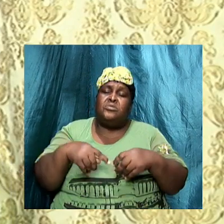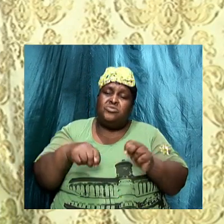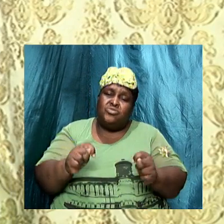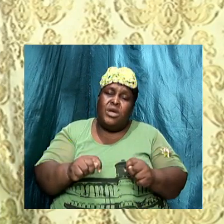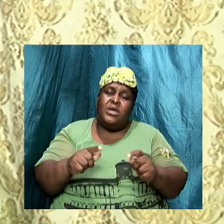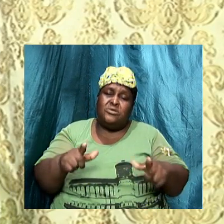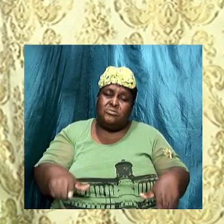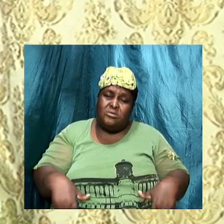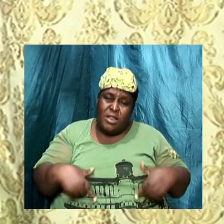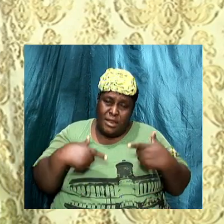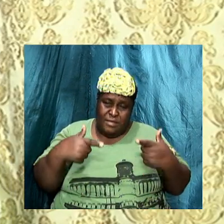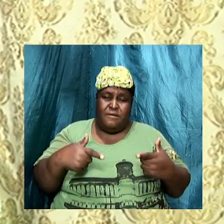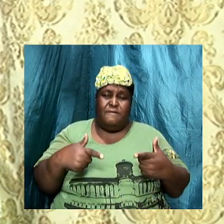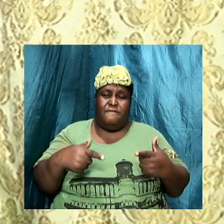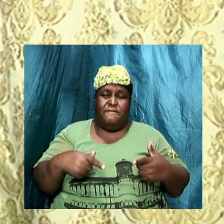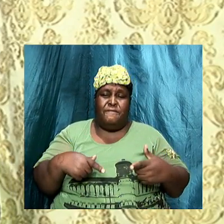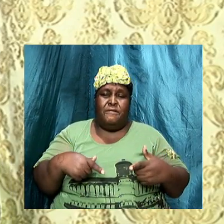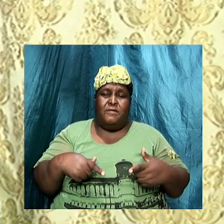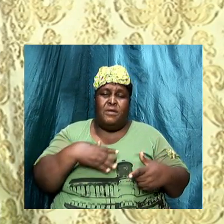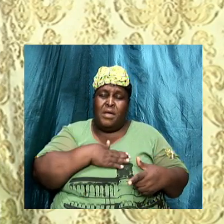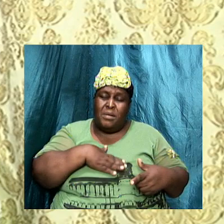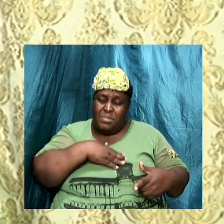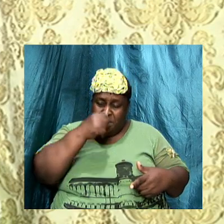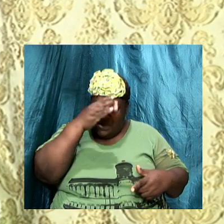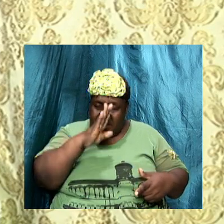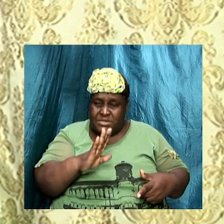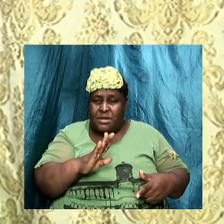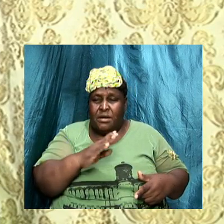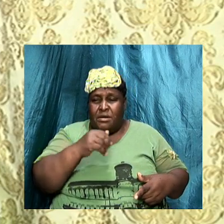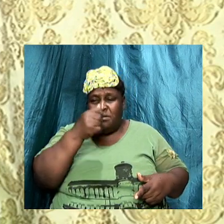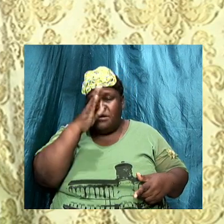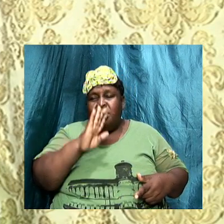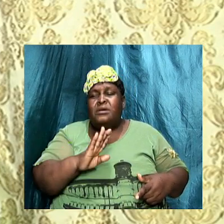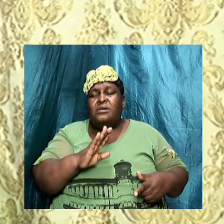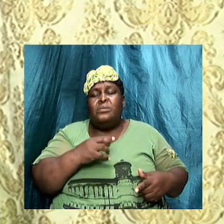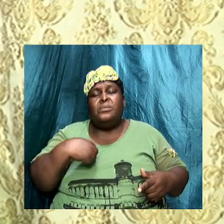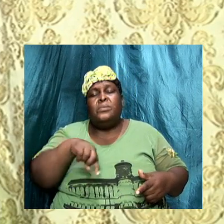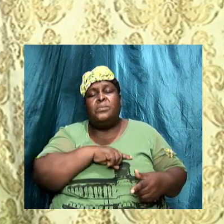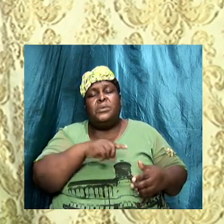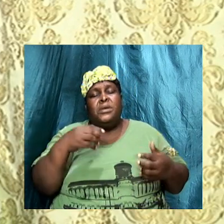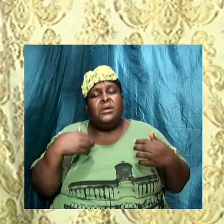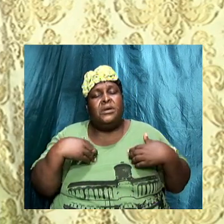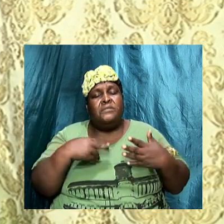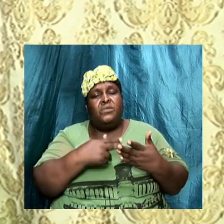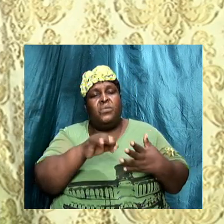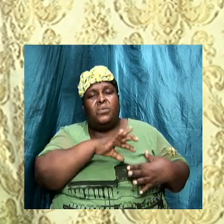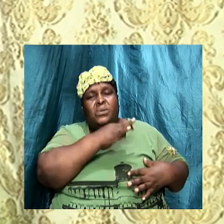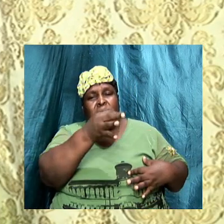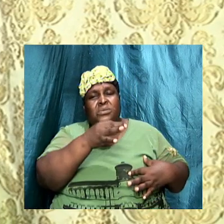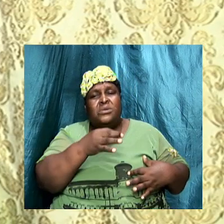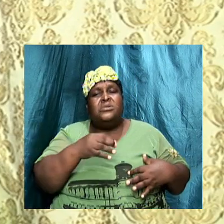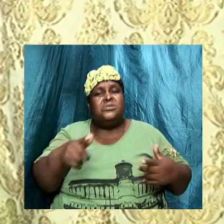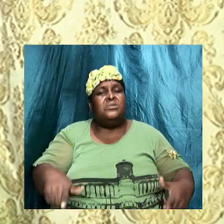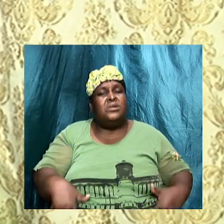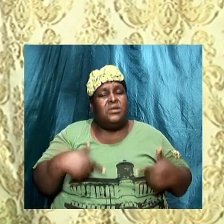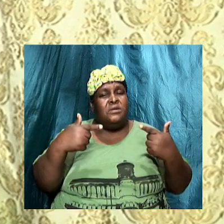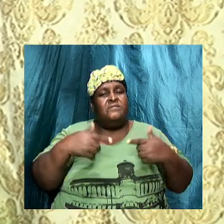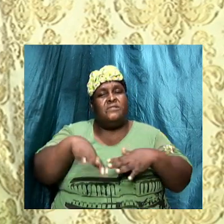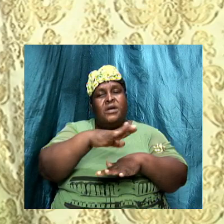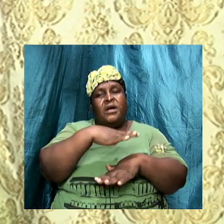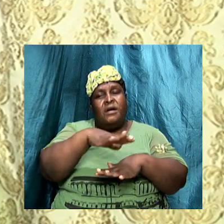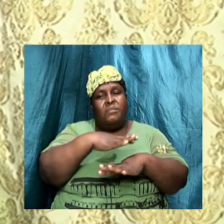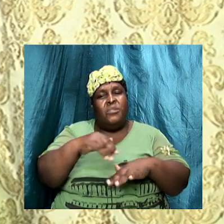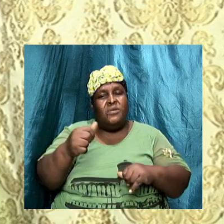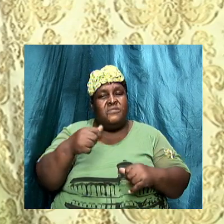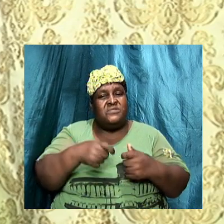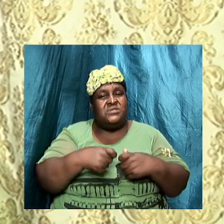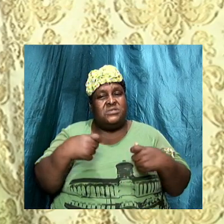Spirit so that we can live above sin. So, the apostle said, gird up the lines of